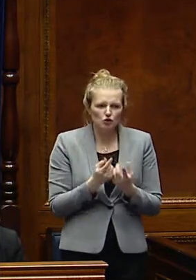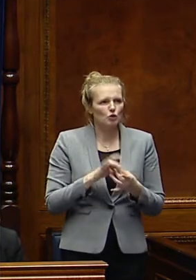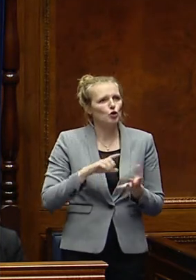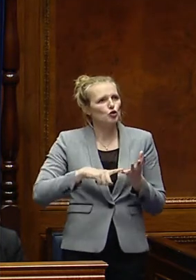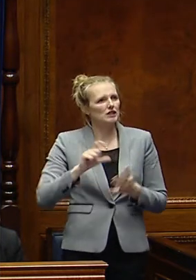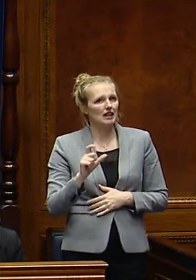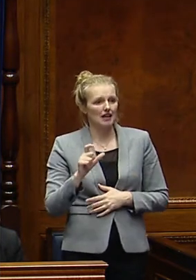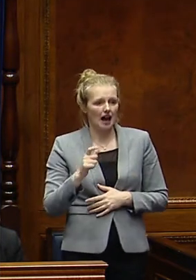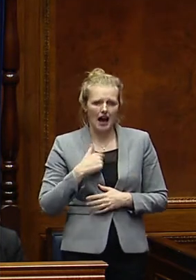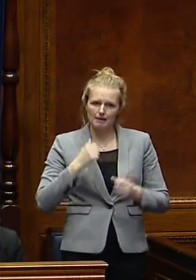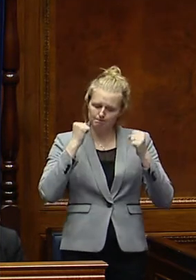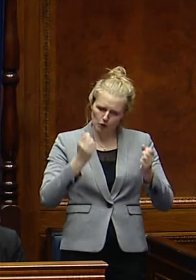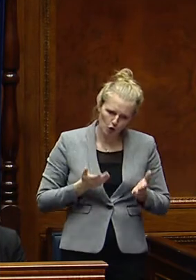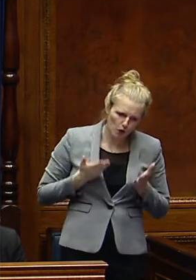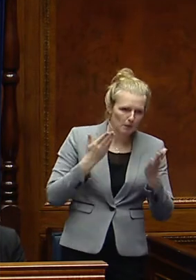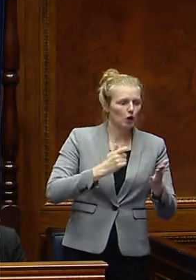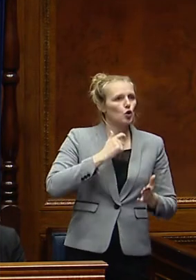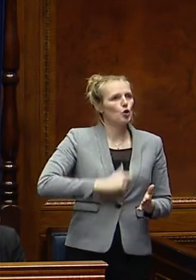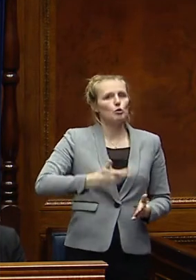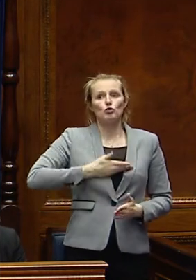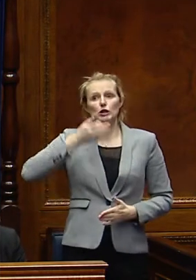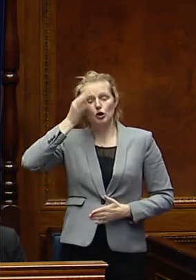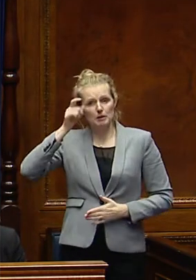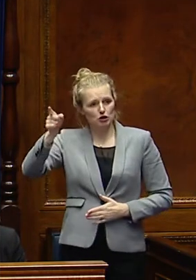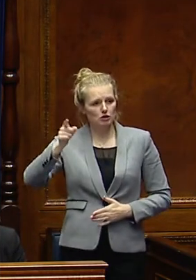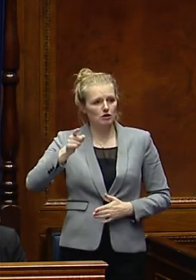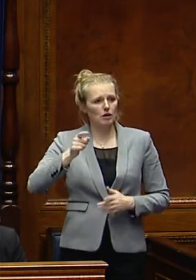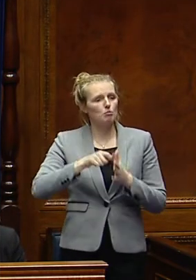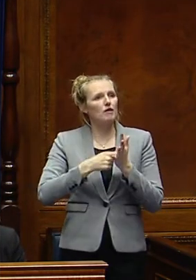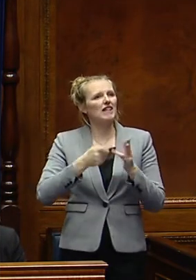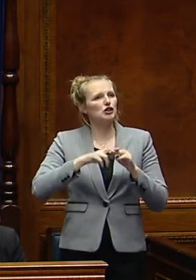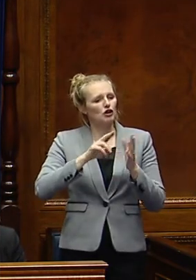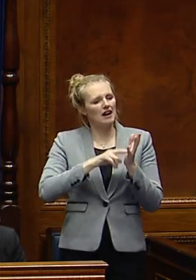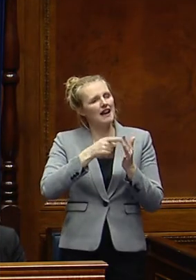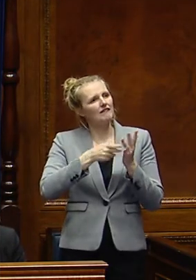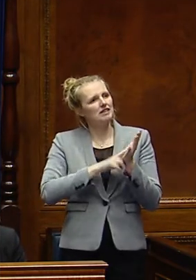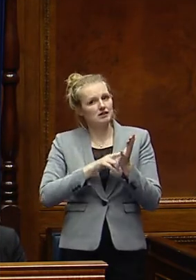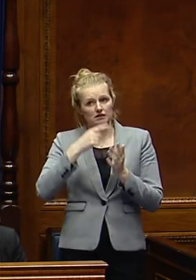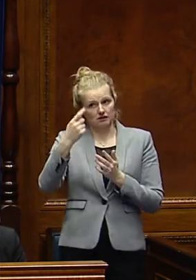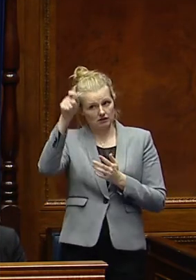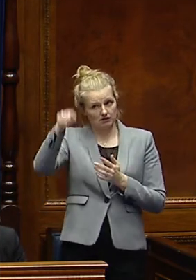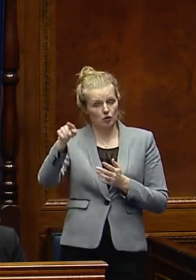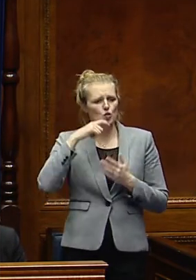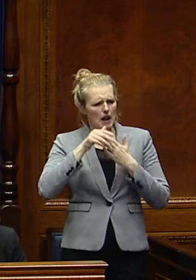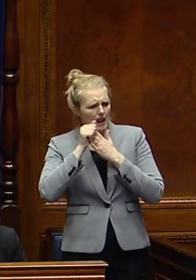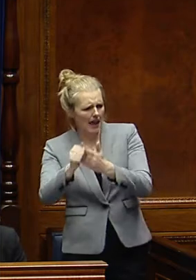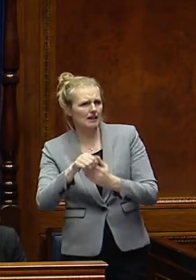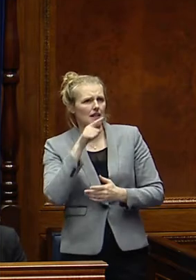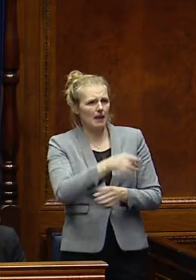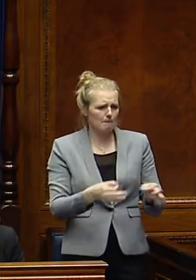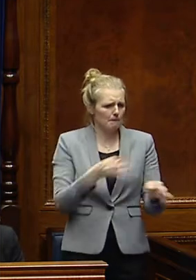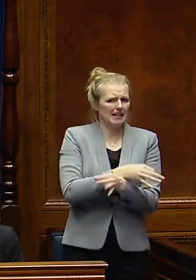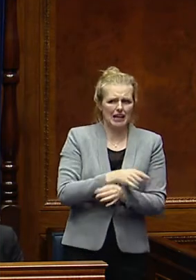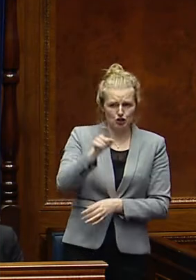I am given a commitment to the Human Rights Commission, Professor Aileen Avison, who led on the first round of mitigations and indeed the Cliffage Coalition,